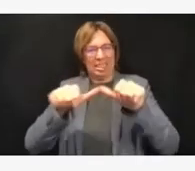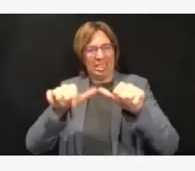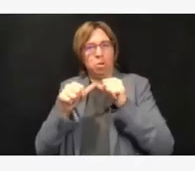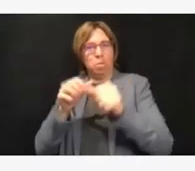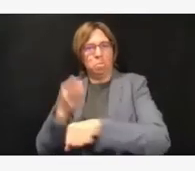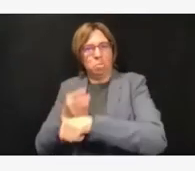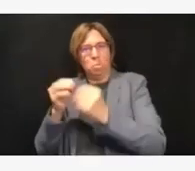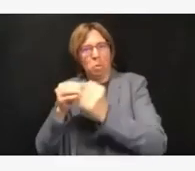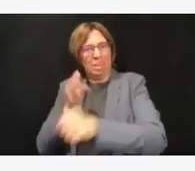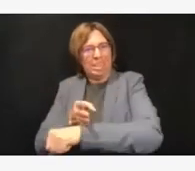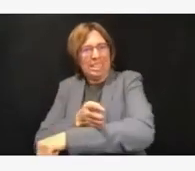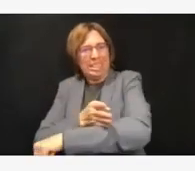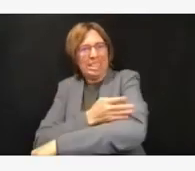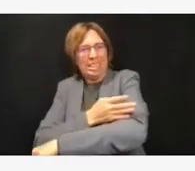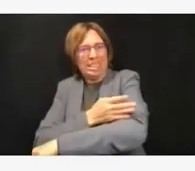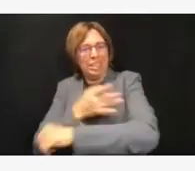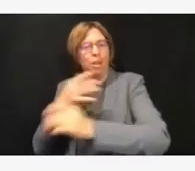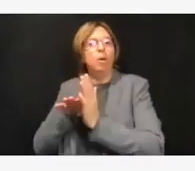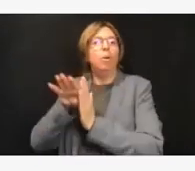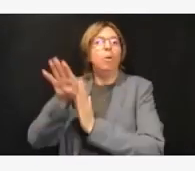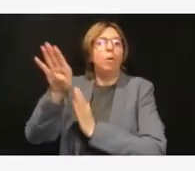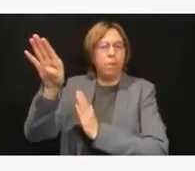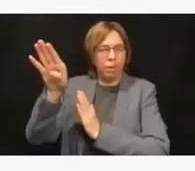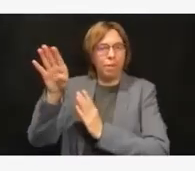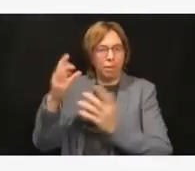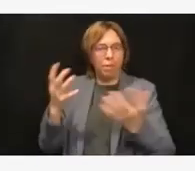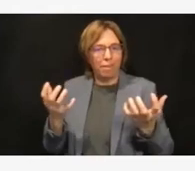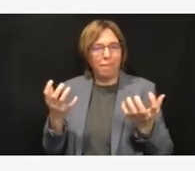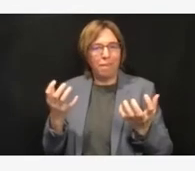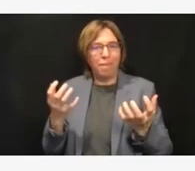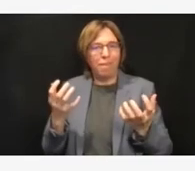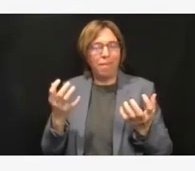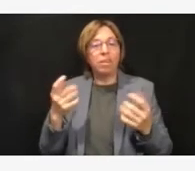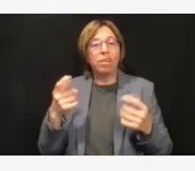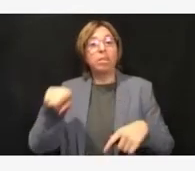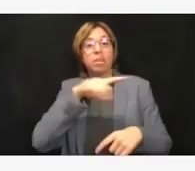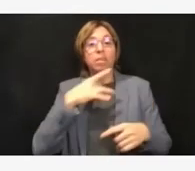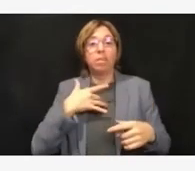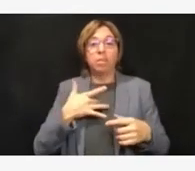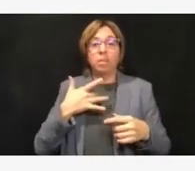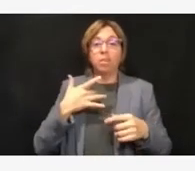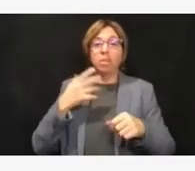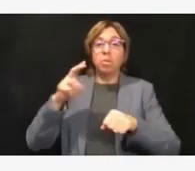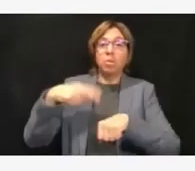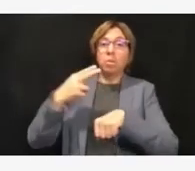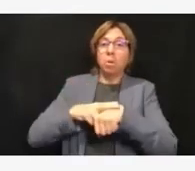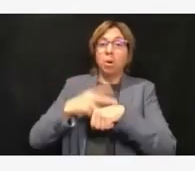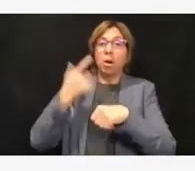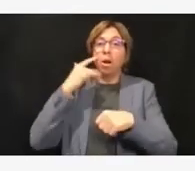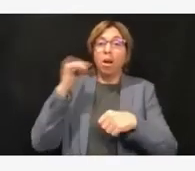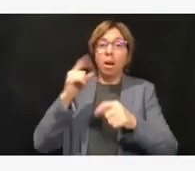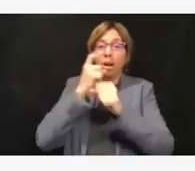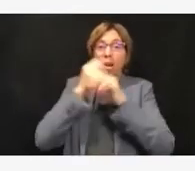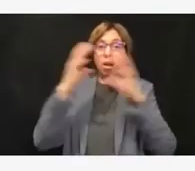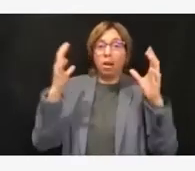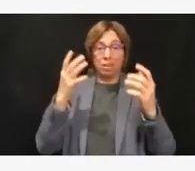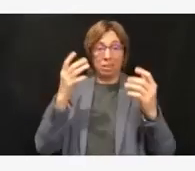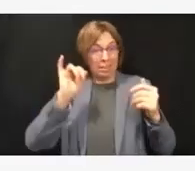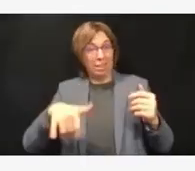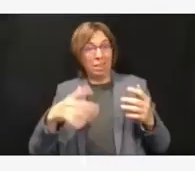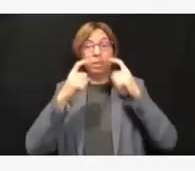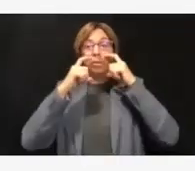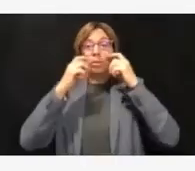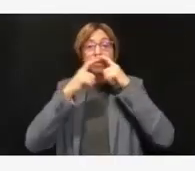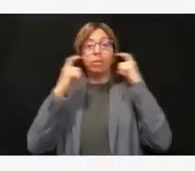even not be wearing a mask. That would be really exciting. Our test positivity rate is one of the things that we look at. For that, as well as our